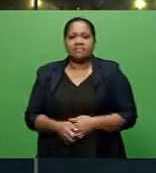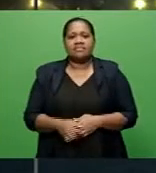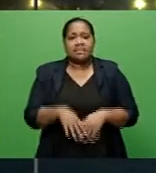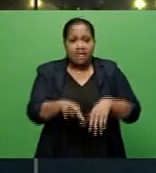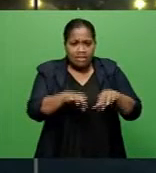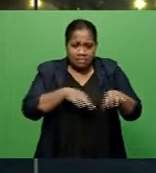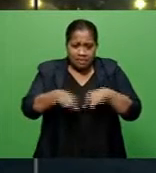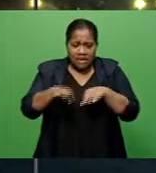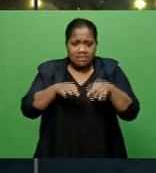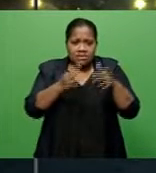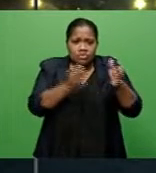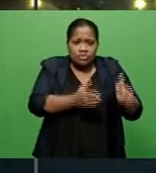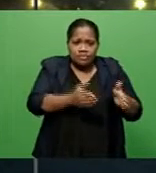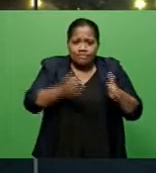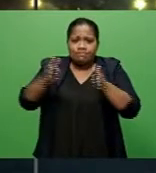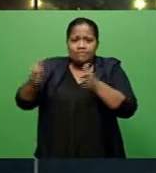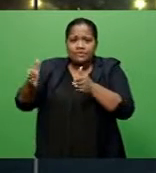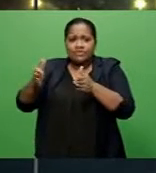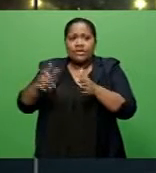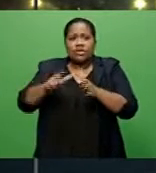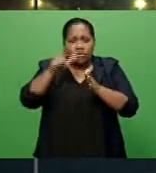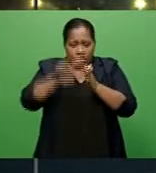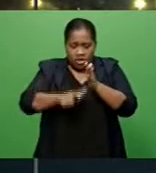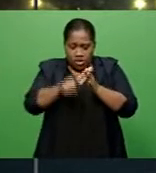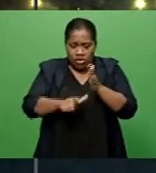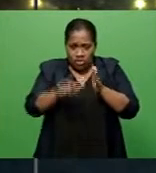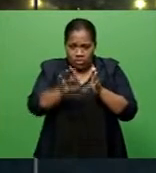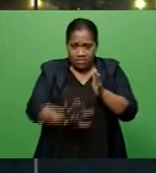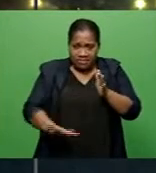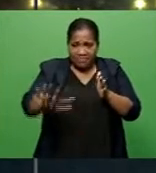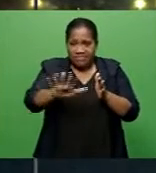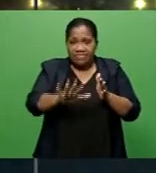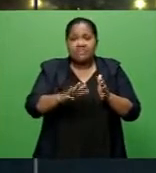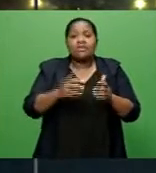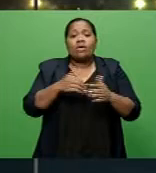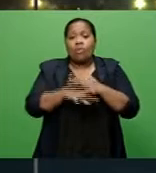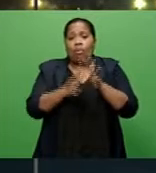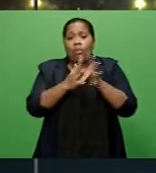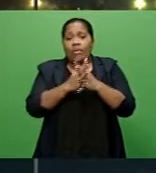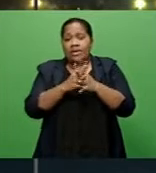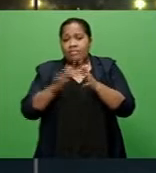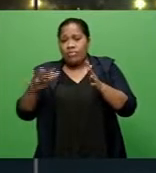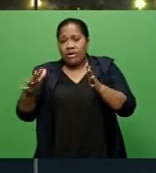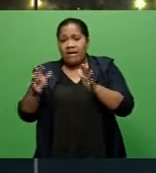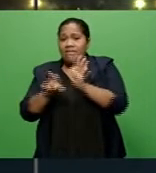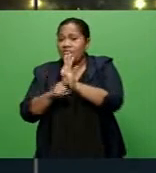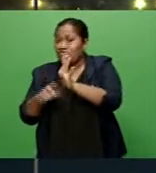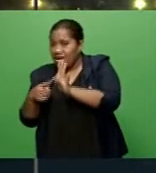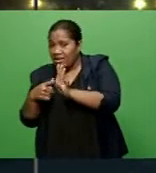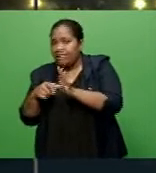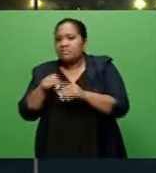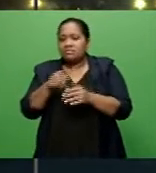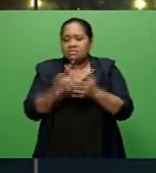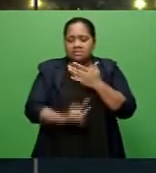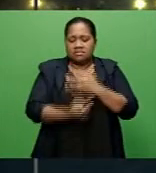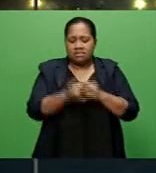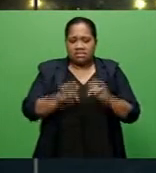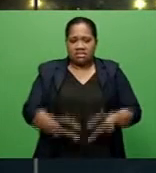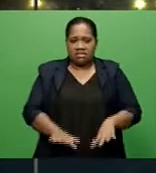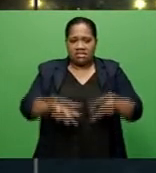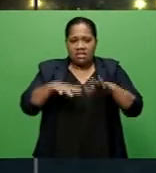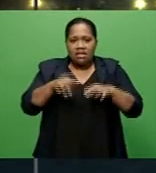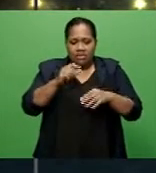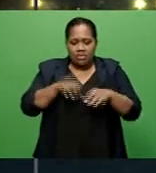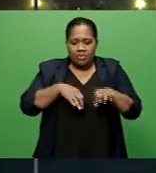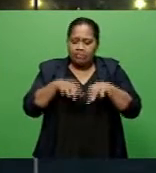villages in Wanimbuka and Ra severely affected by flooding will not be possible at any time in the near future, despite frequent